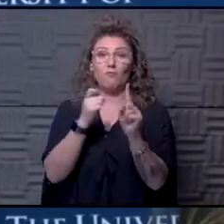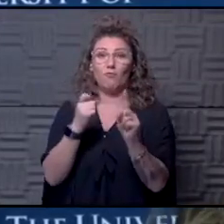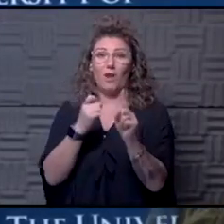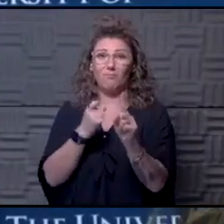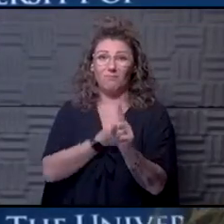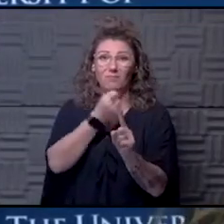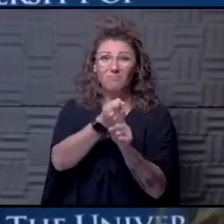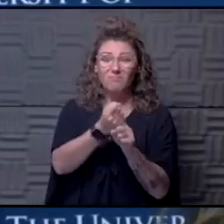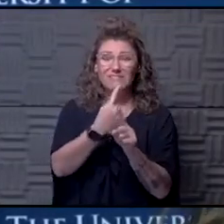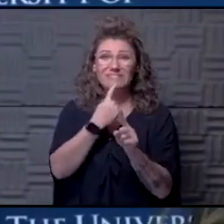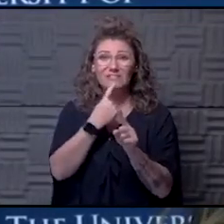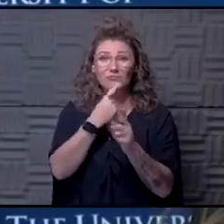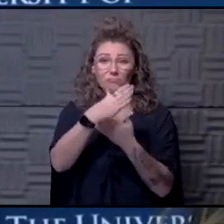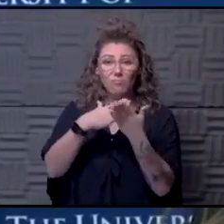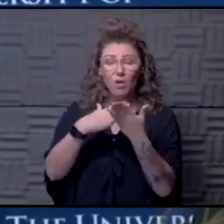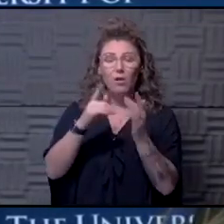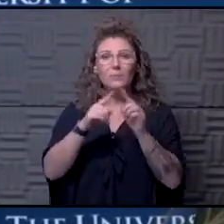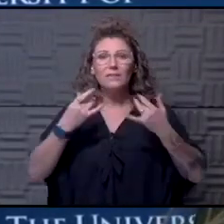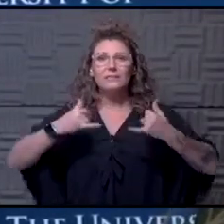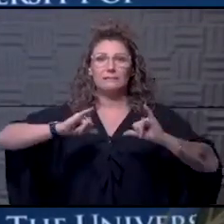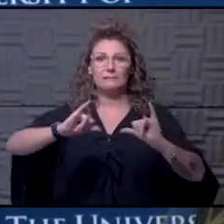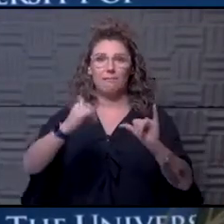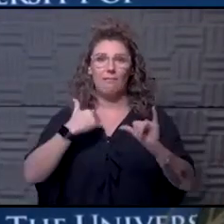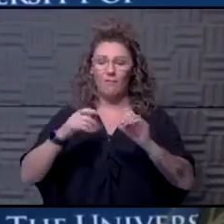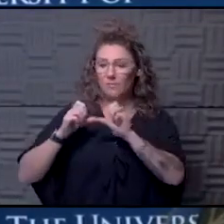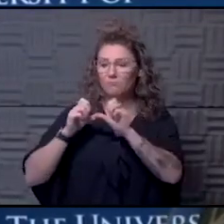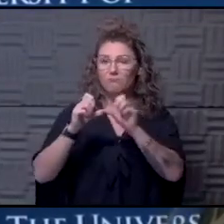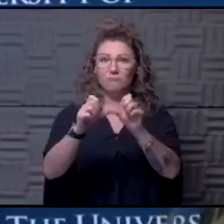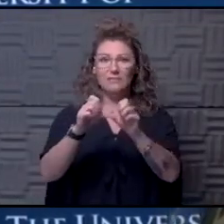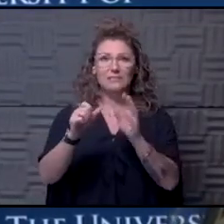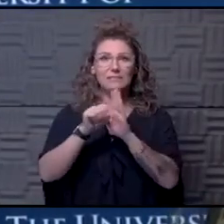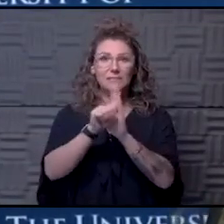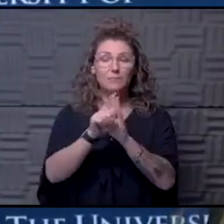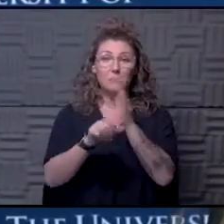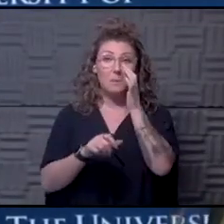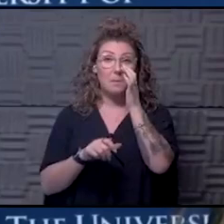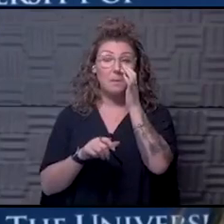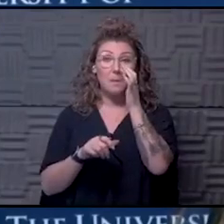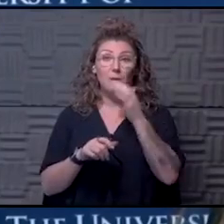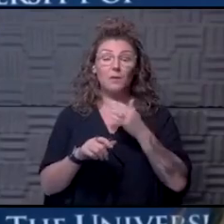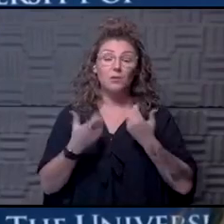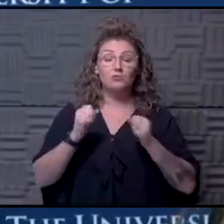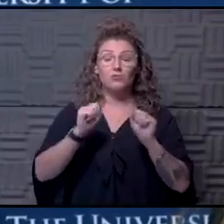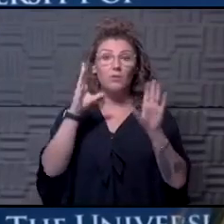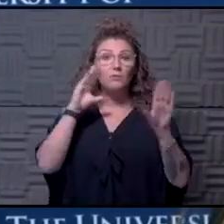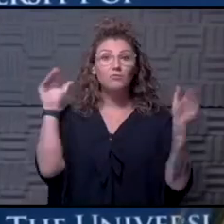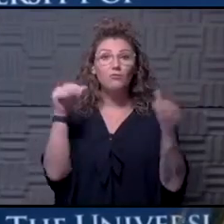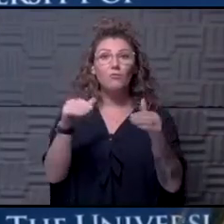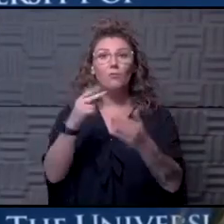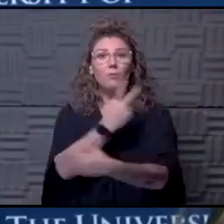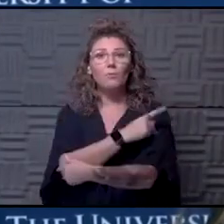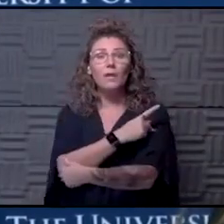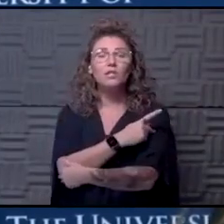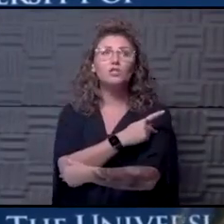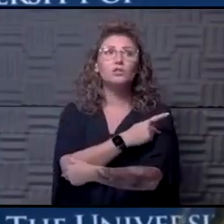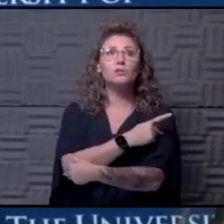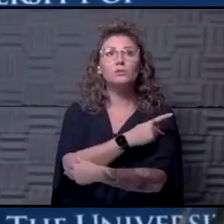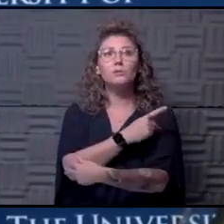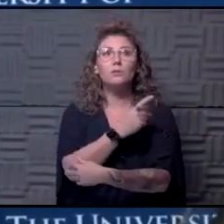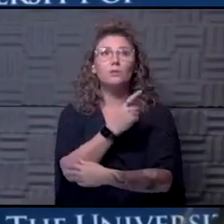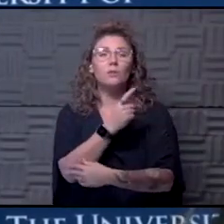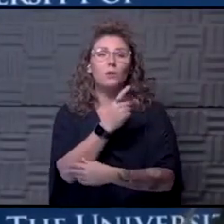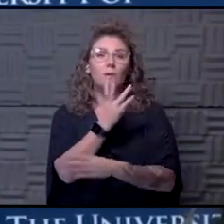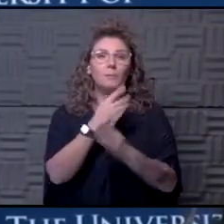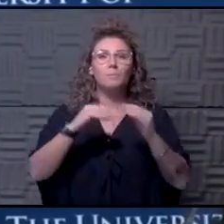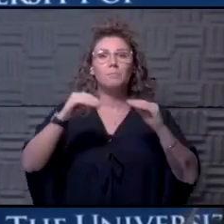but are still having persistent symptoms. And we're really trying to focus on patients that are more of